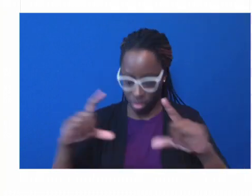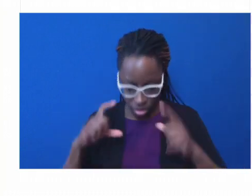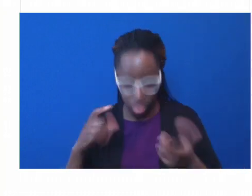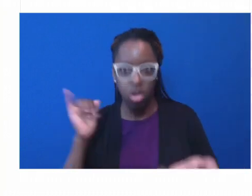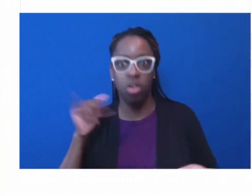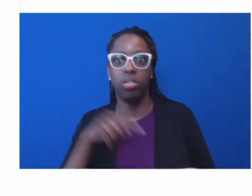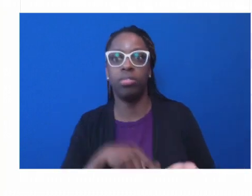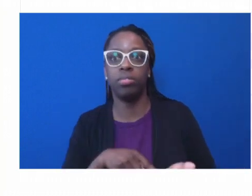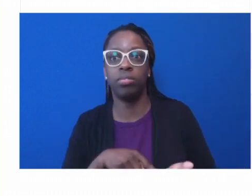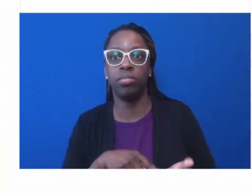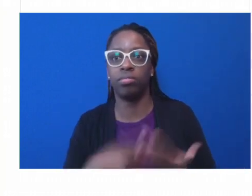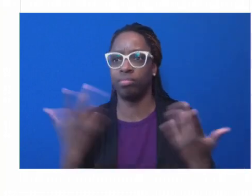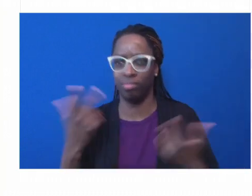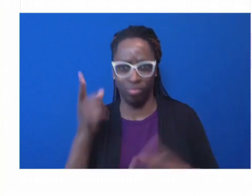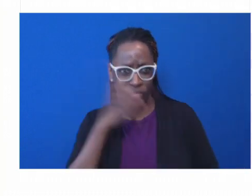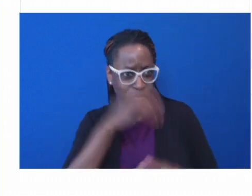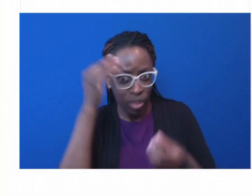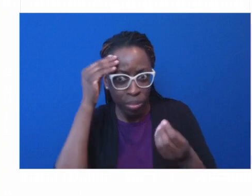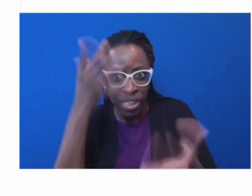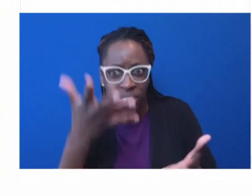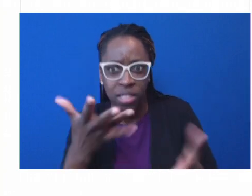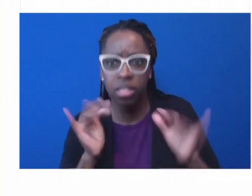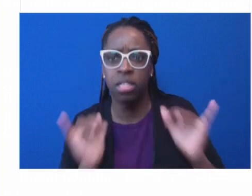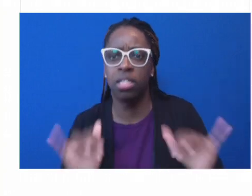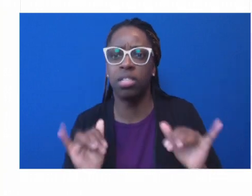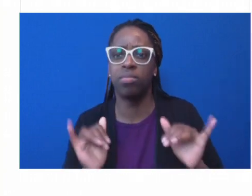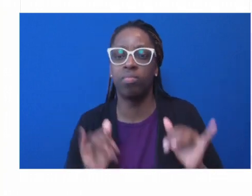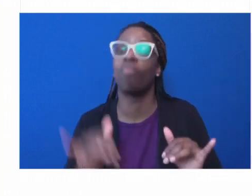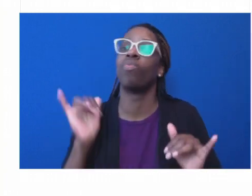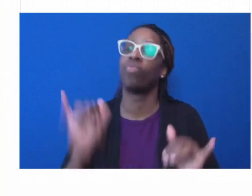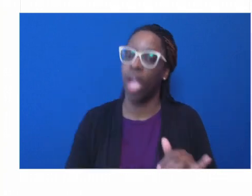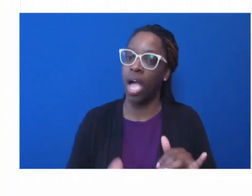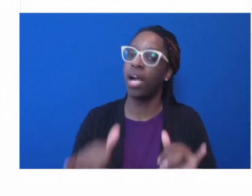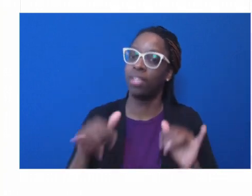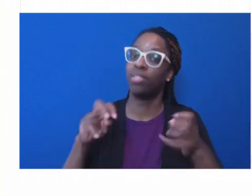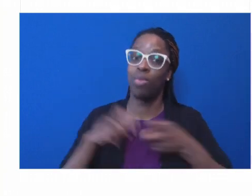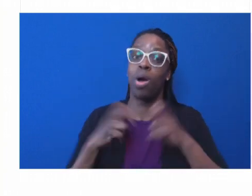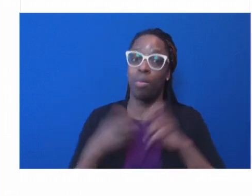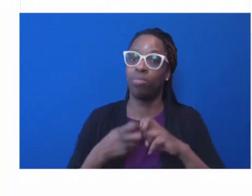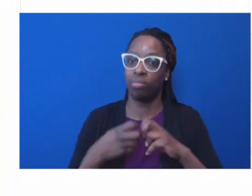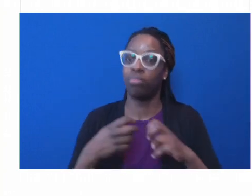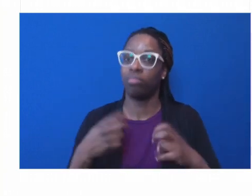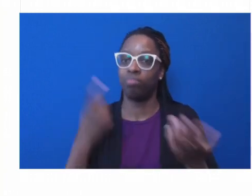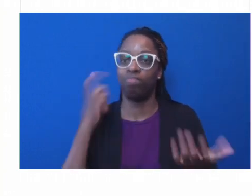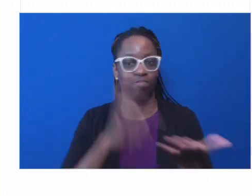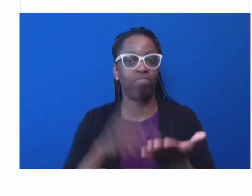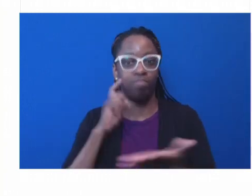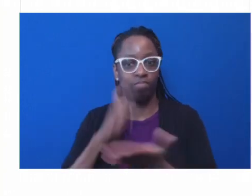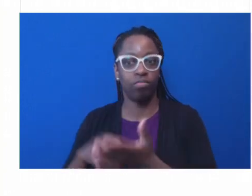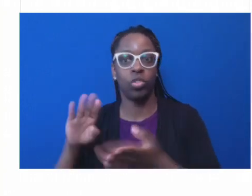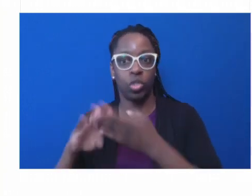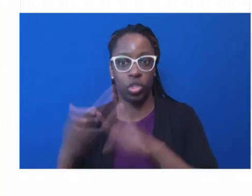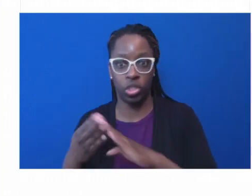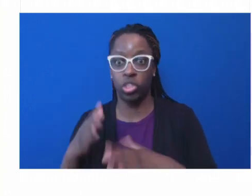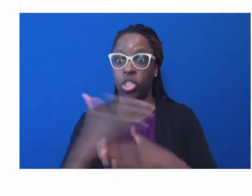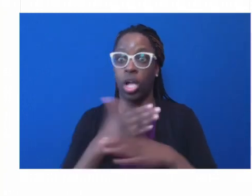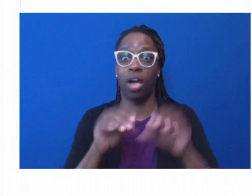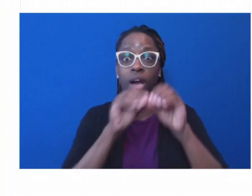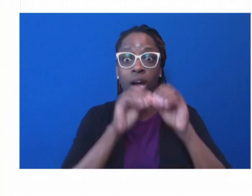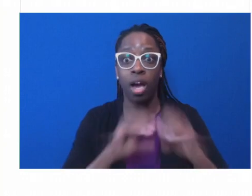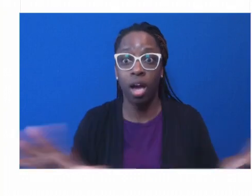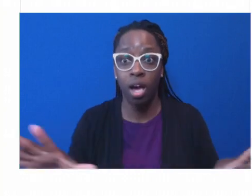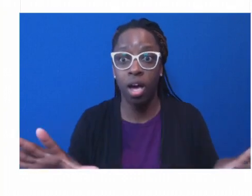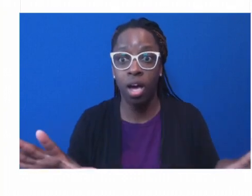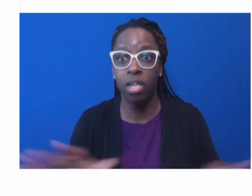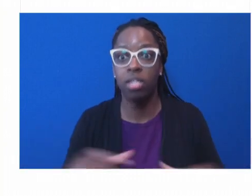community and shared narrative across agencies that health often becomes siloed in those overall